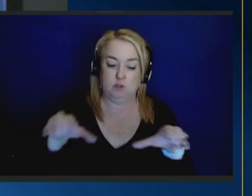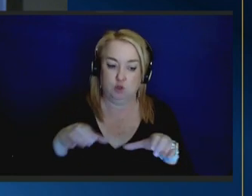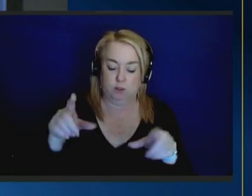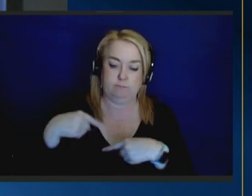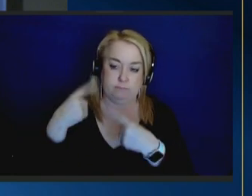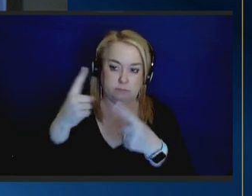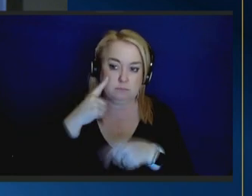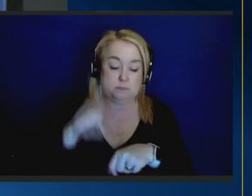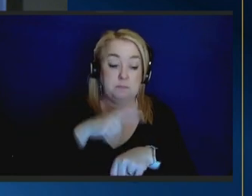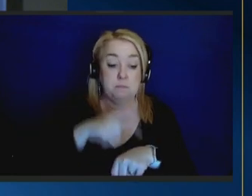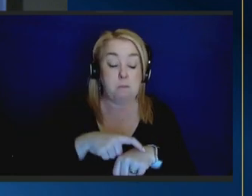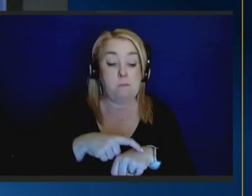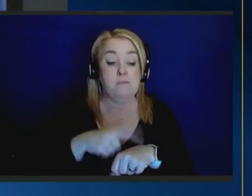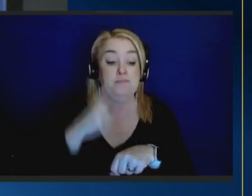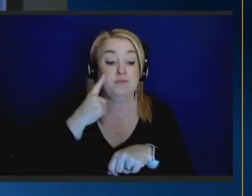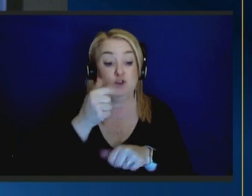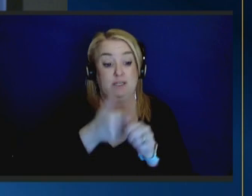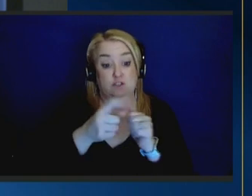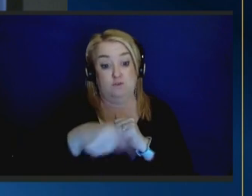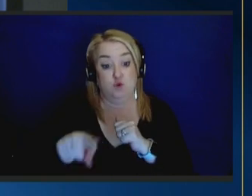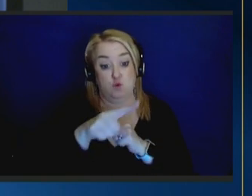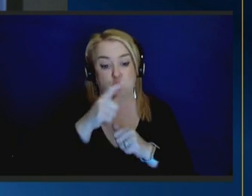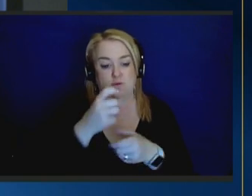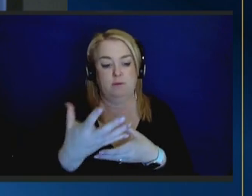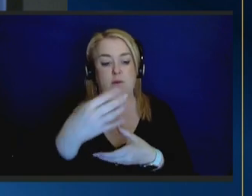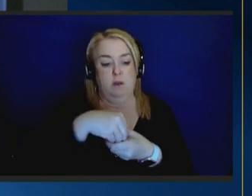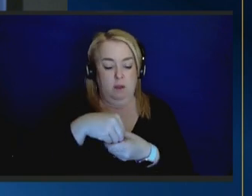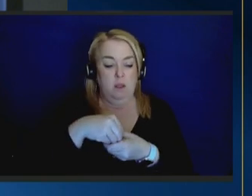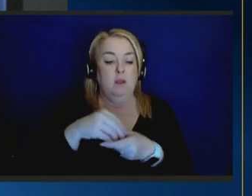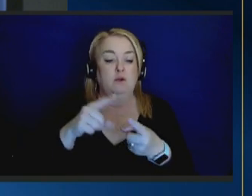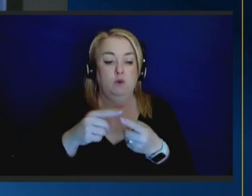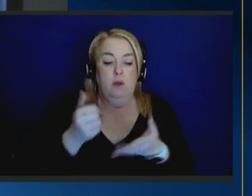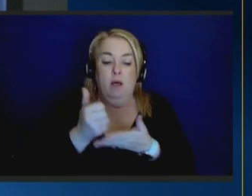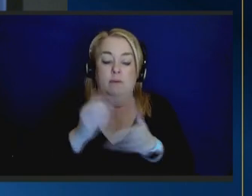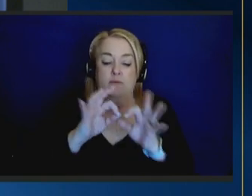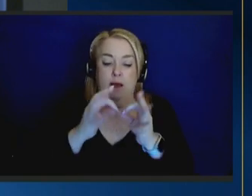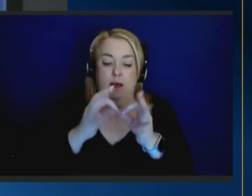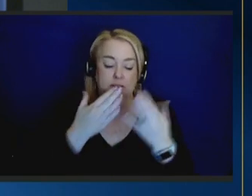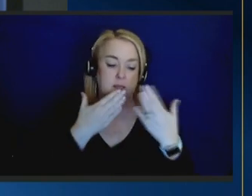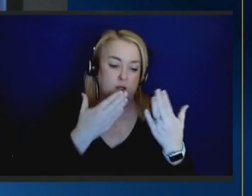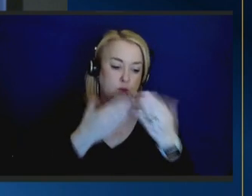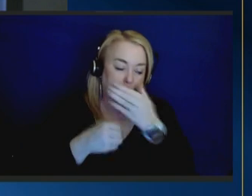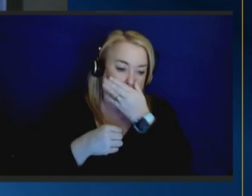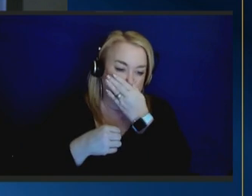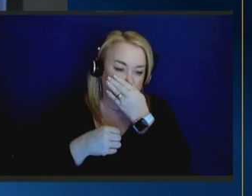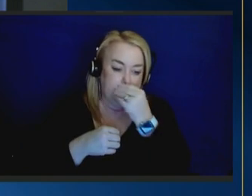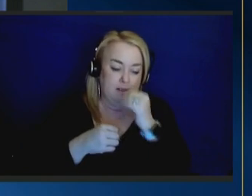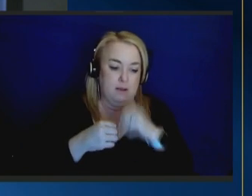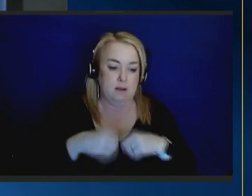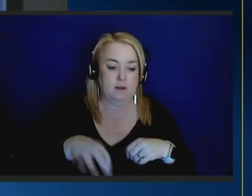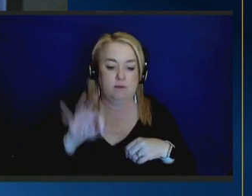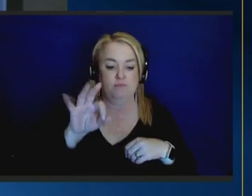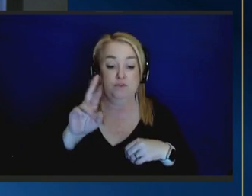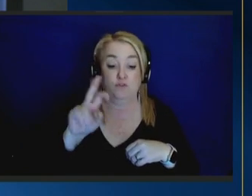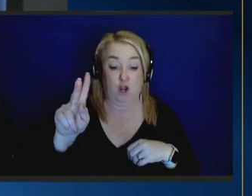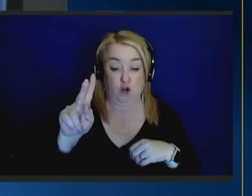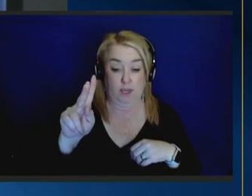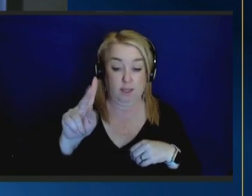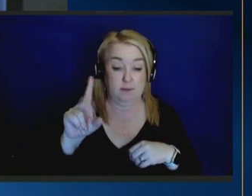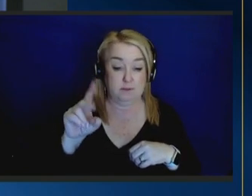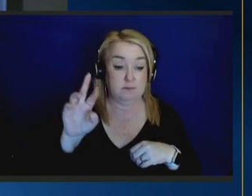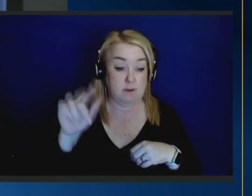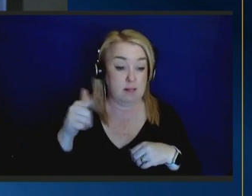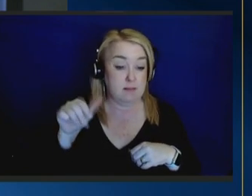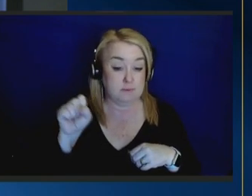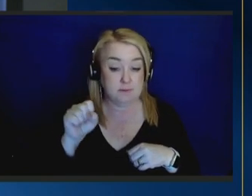every one of you who have been part of this effort to lift up families we say thank you frederick douglas probably said it best